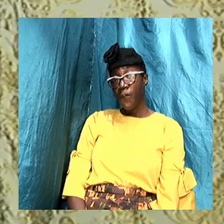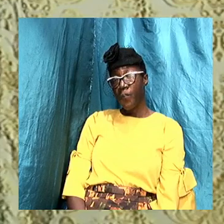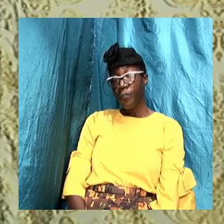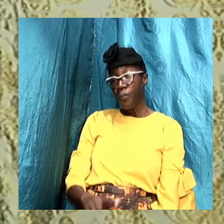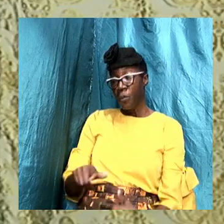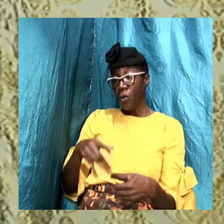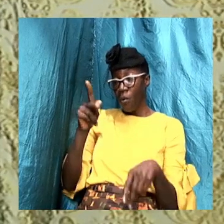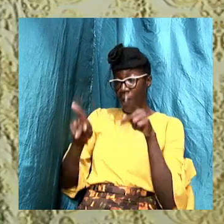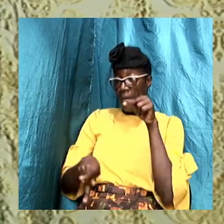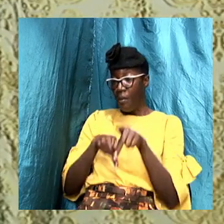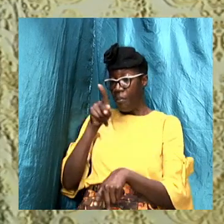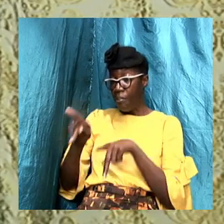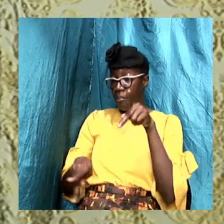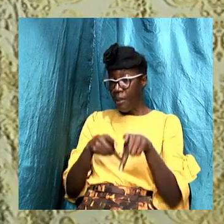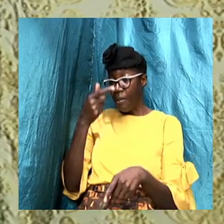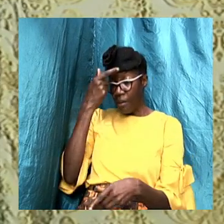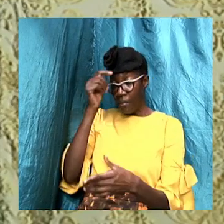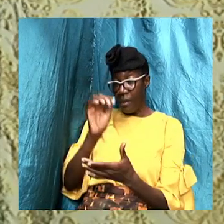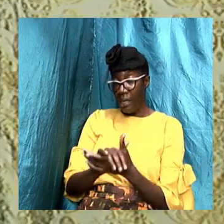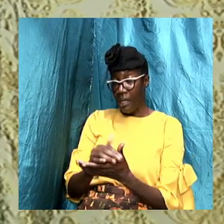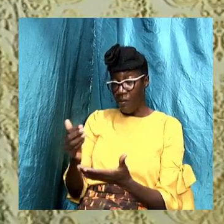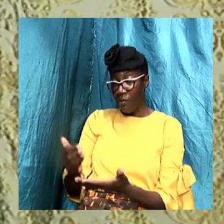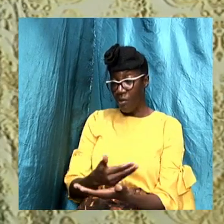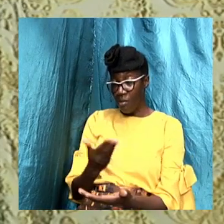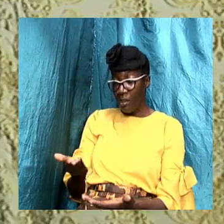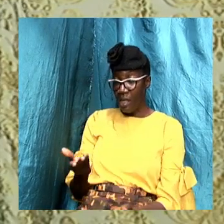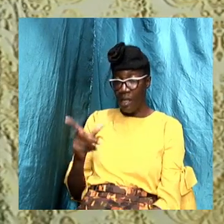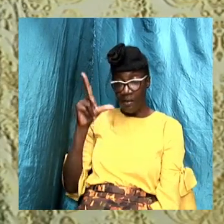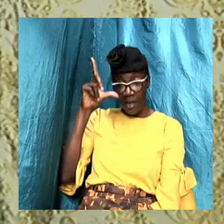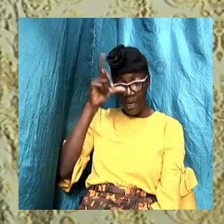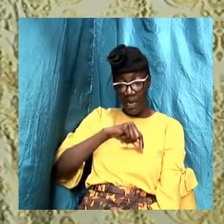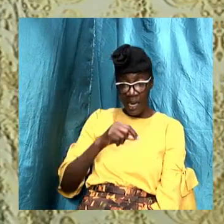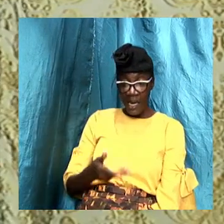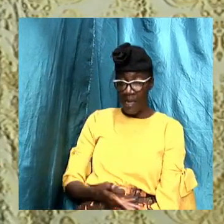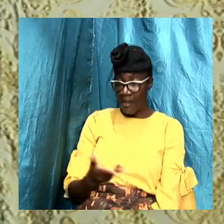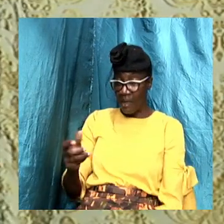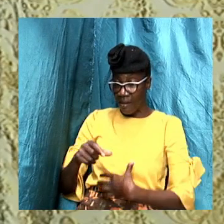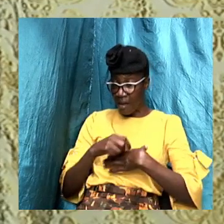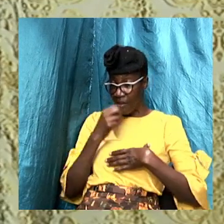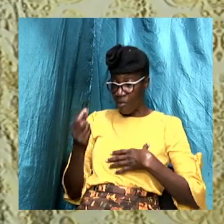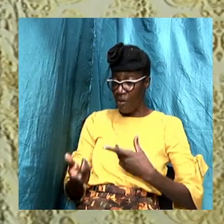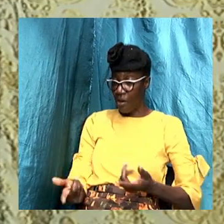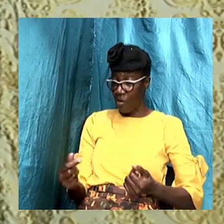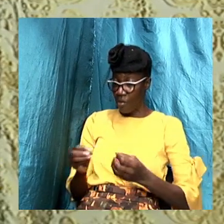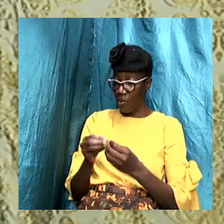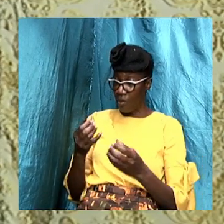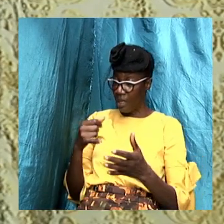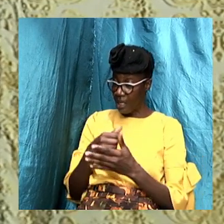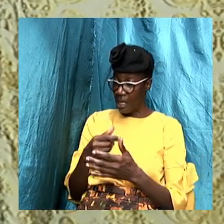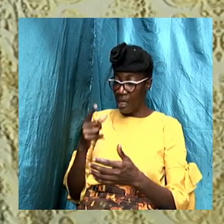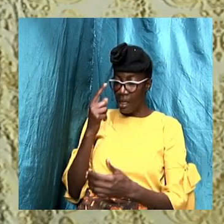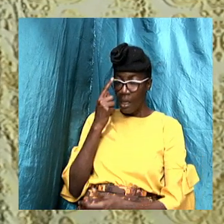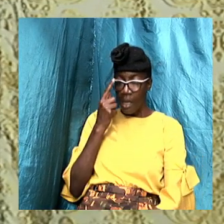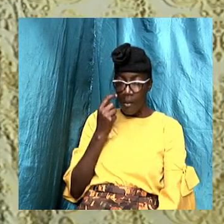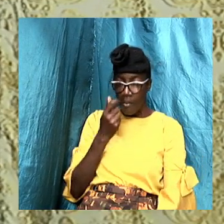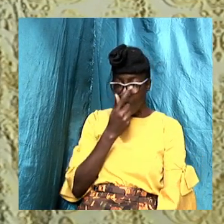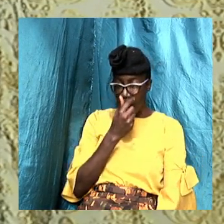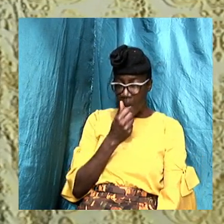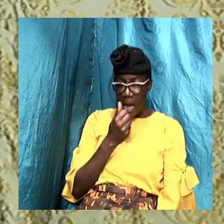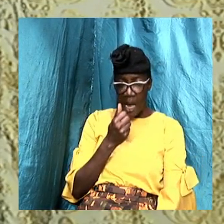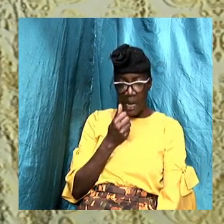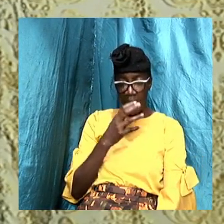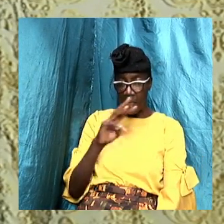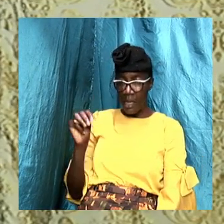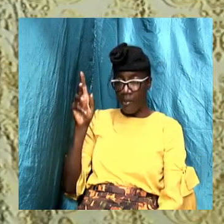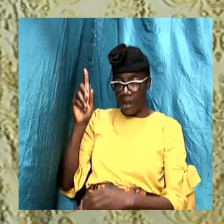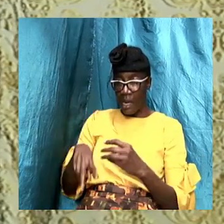believe in something that is false there is a spirit that comes with it that blind them and